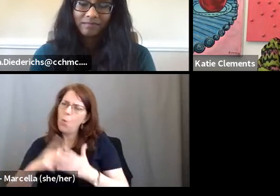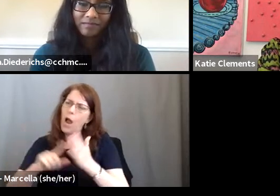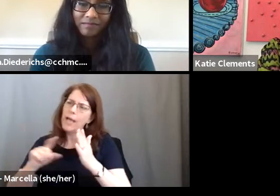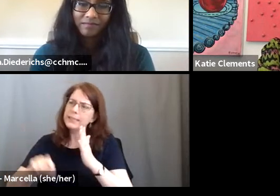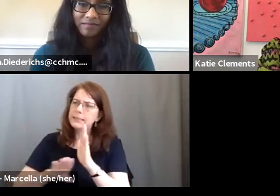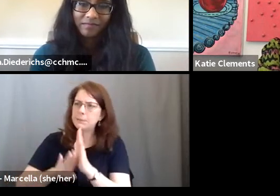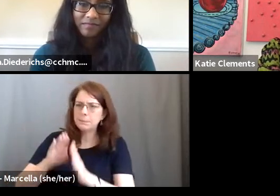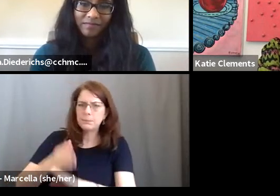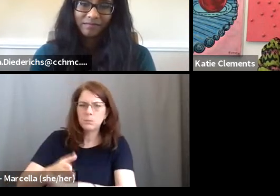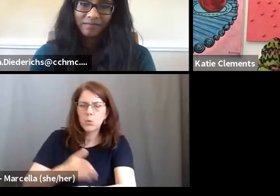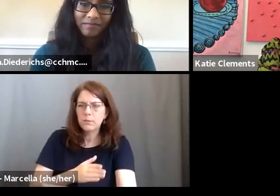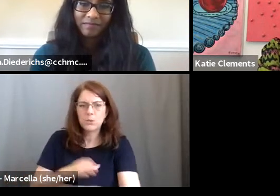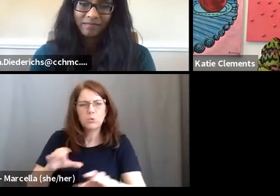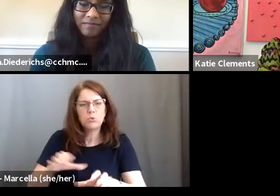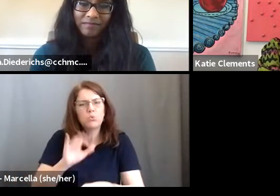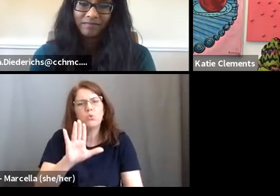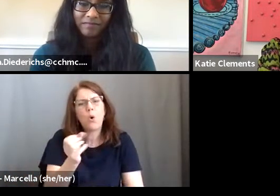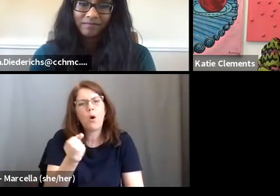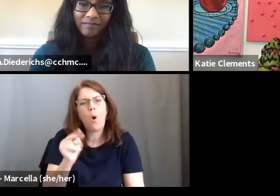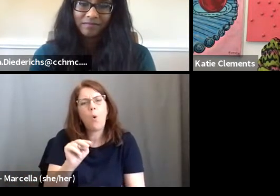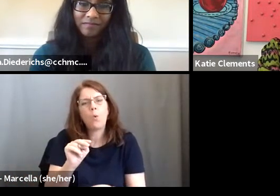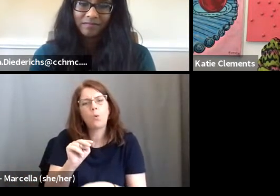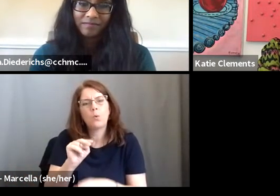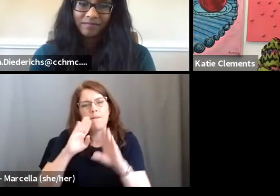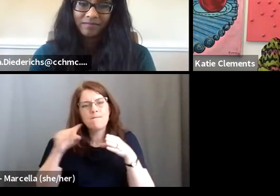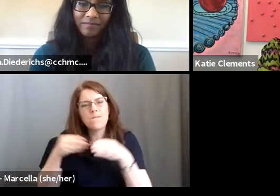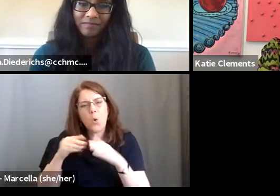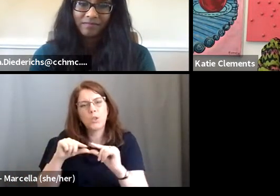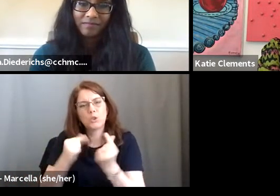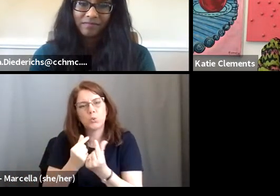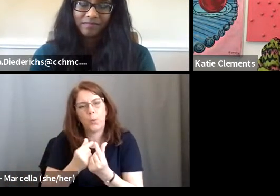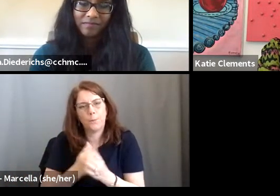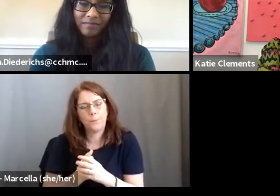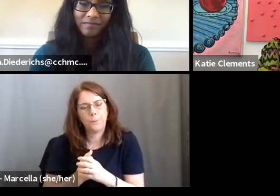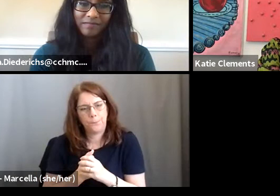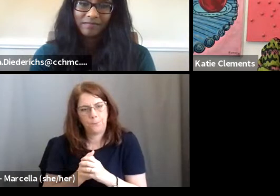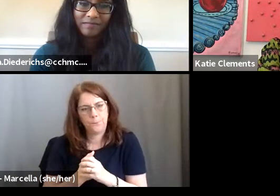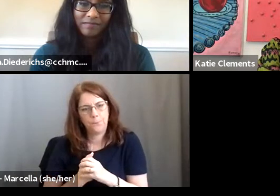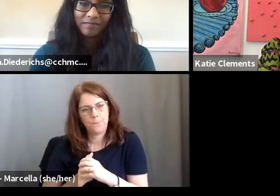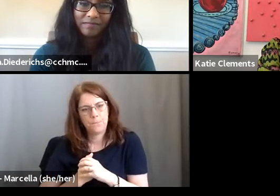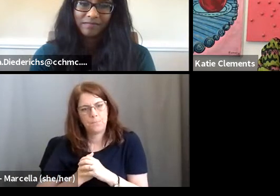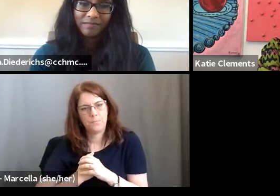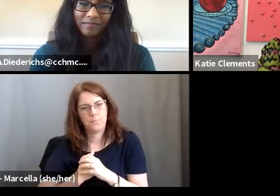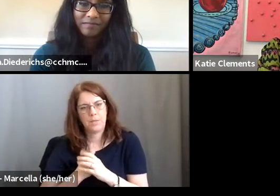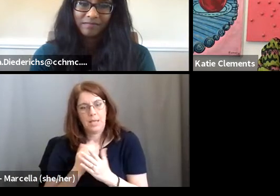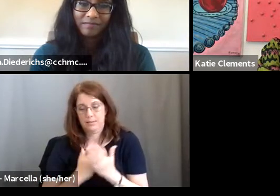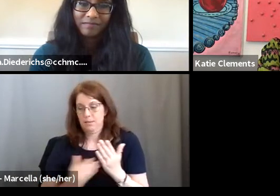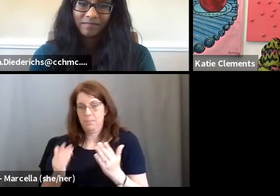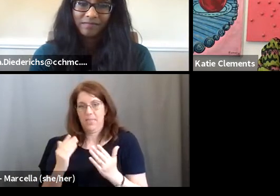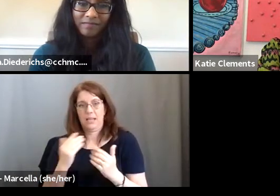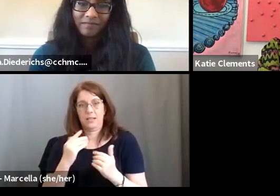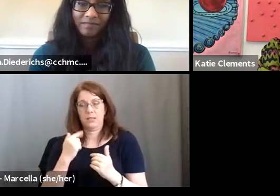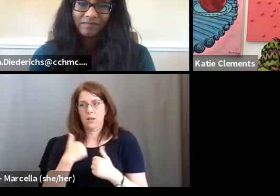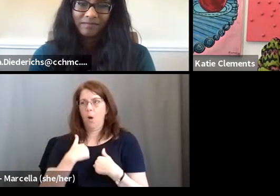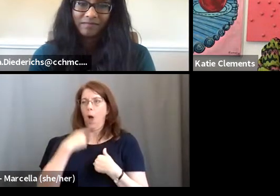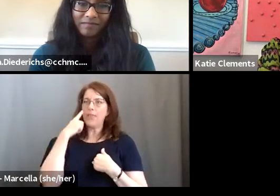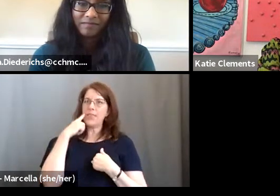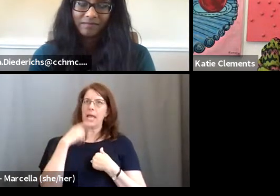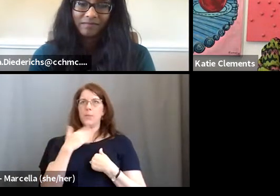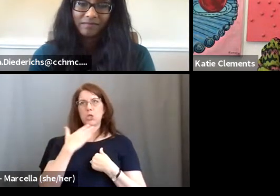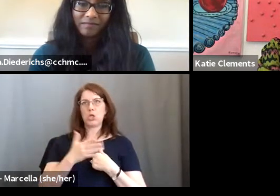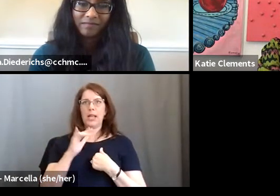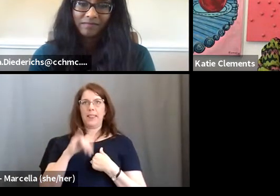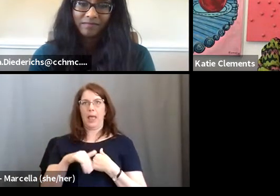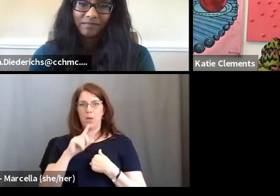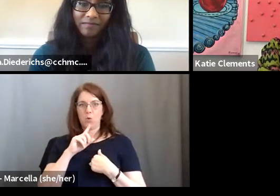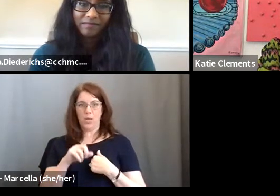little, uh, focus group. Cause I think those are the things that, uh, you know, some of the things we think we're good at are maybe some things